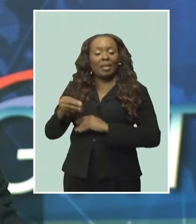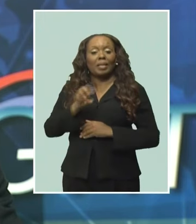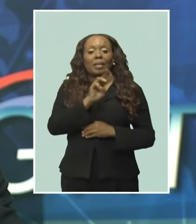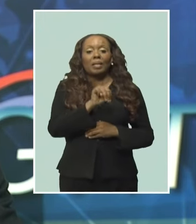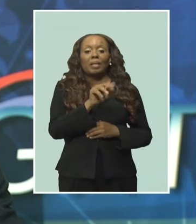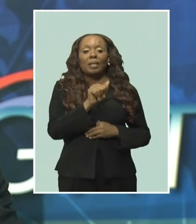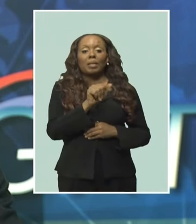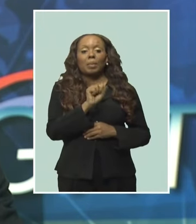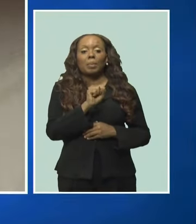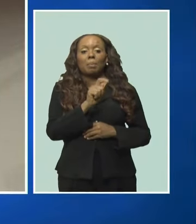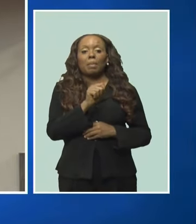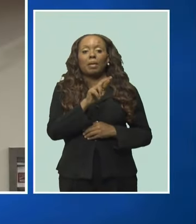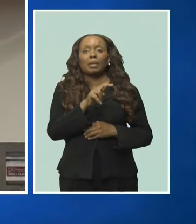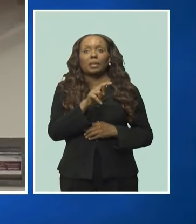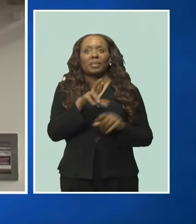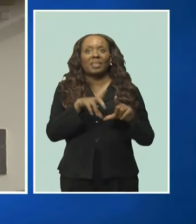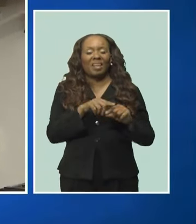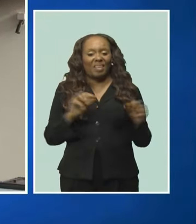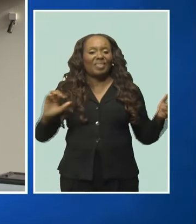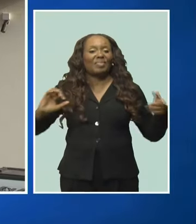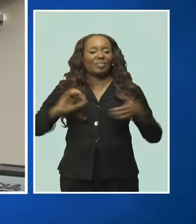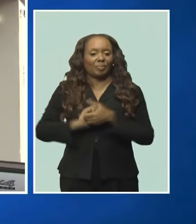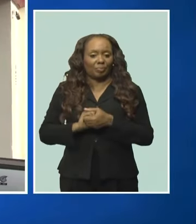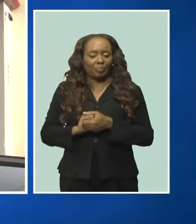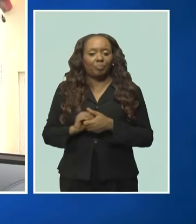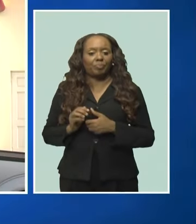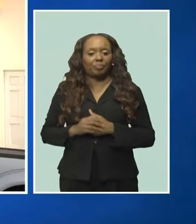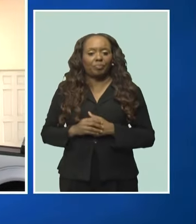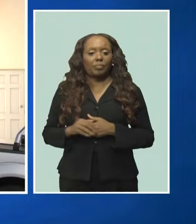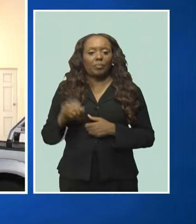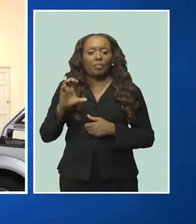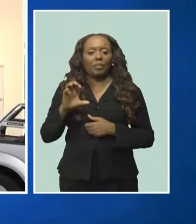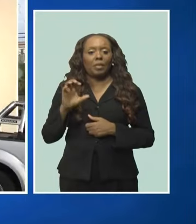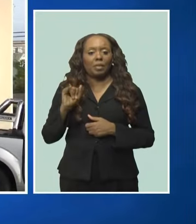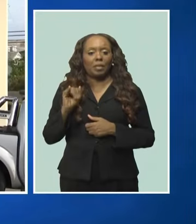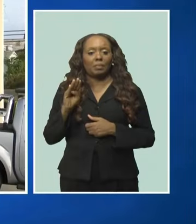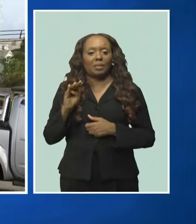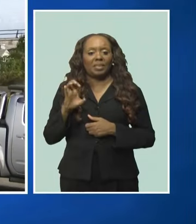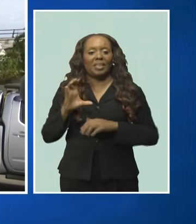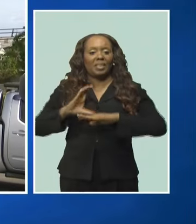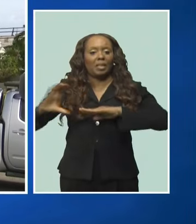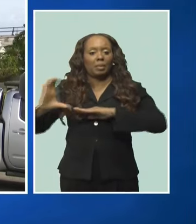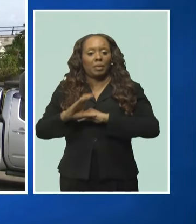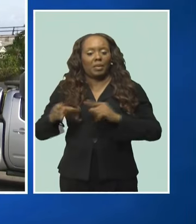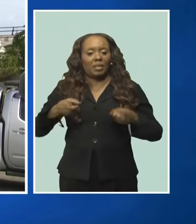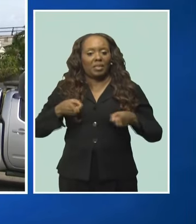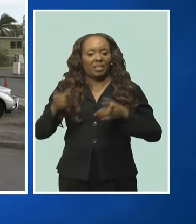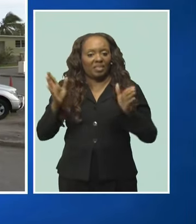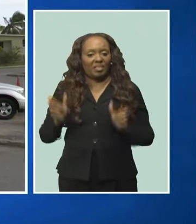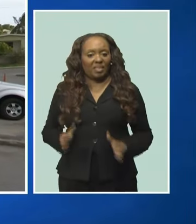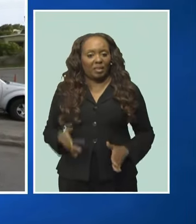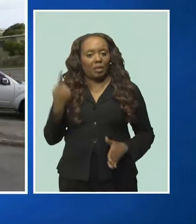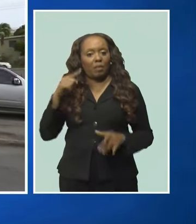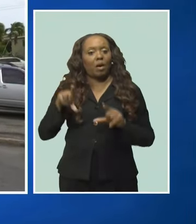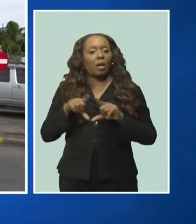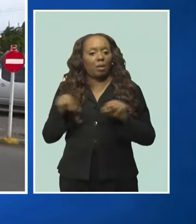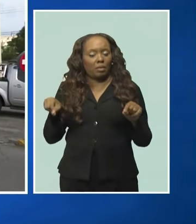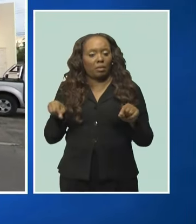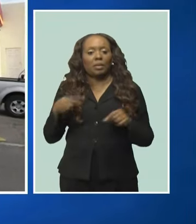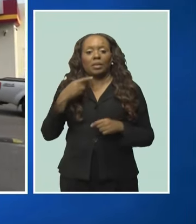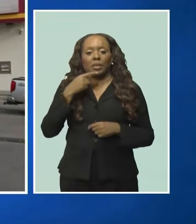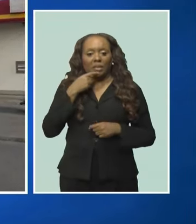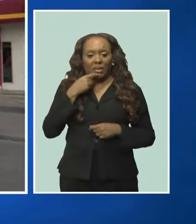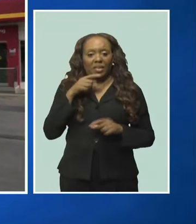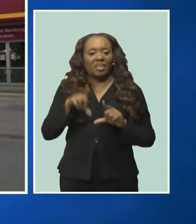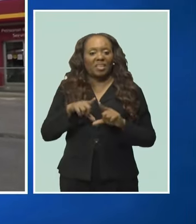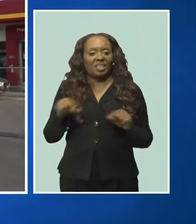prepaid card. CIBC Caribbean's director, Enterprise Payments, Cards and Merchant Services, Jennifer Fuller, said the card